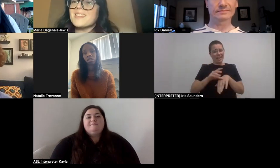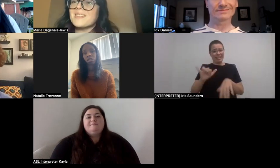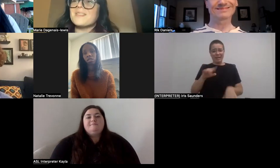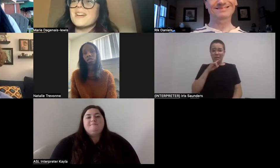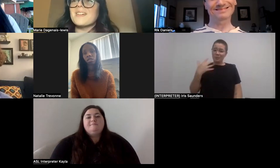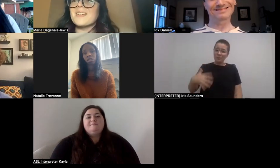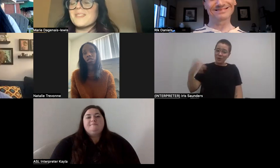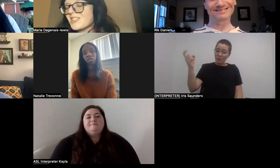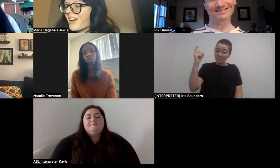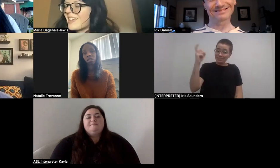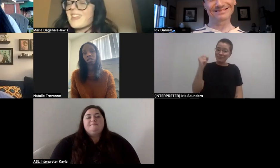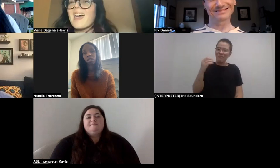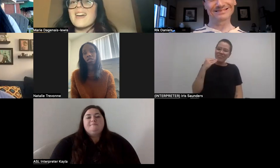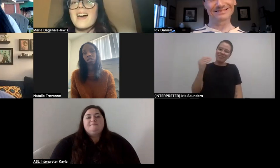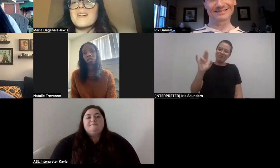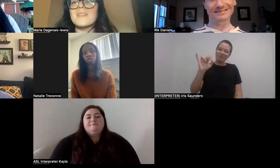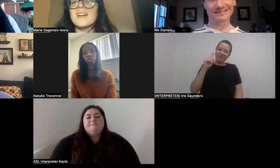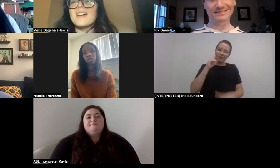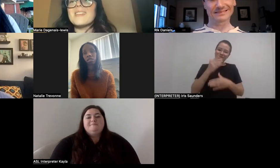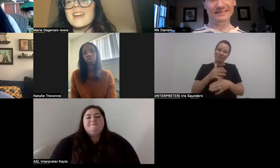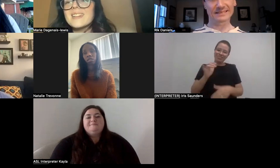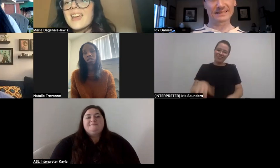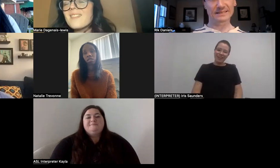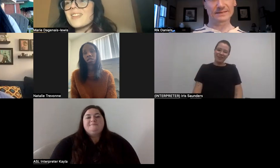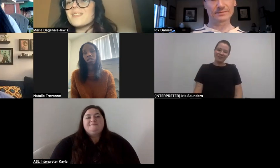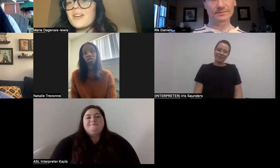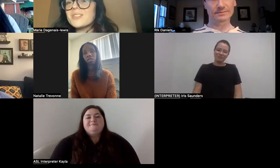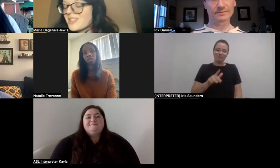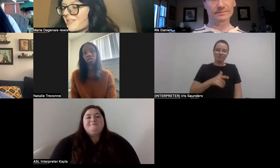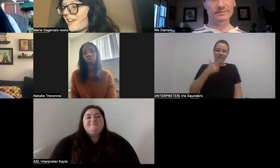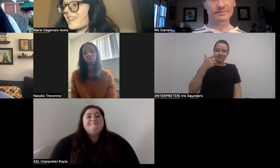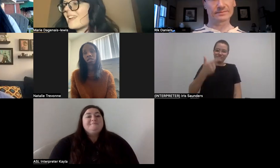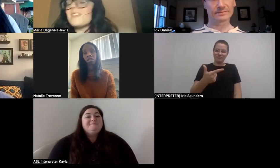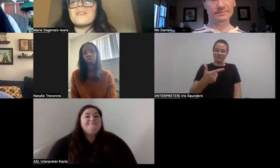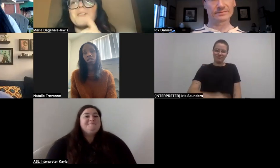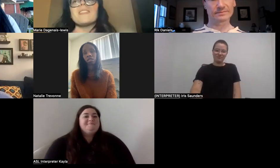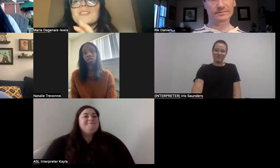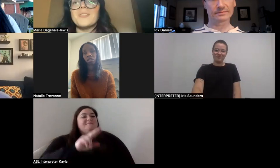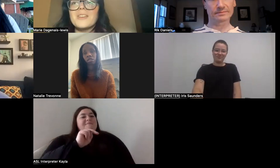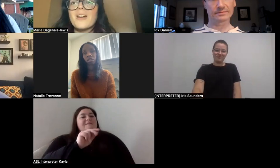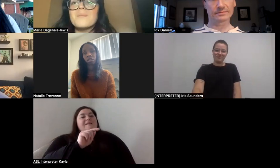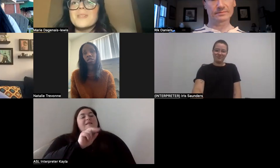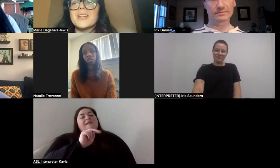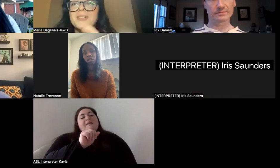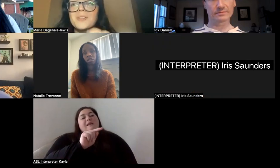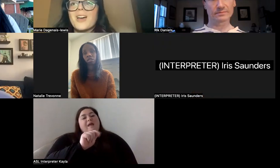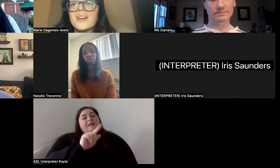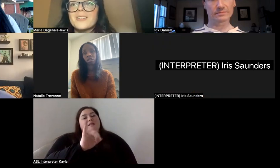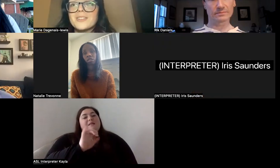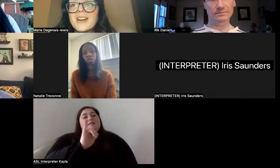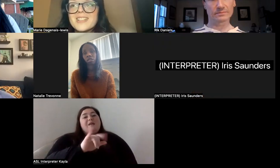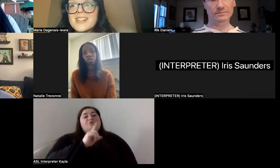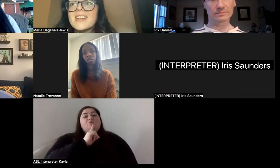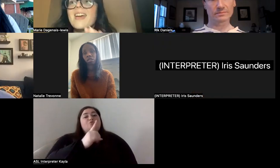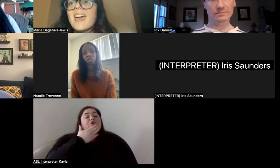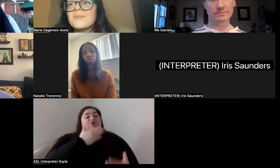So thank you, Rick, for sharing that. Natalie, I would love to go to you next. And you are right. That's a really good combination of this audience